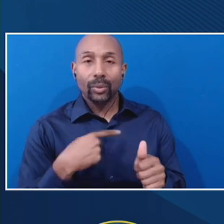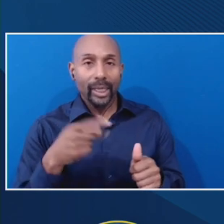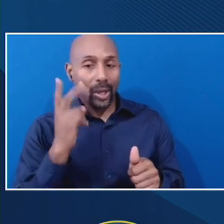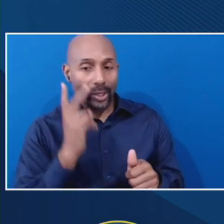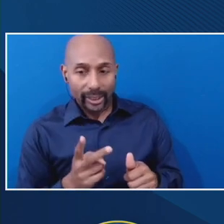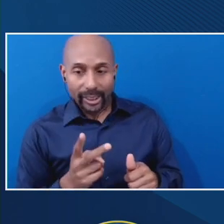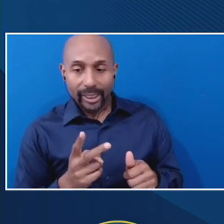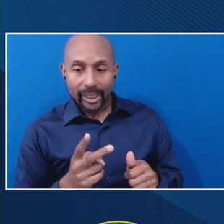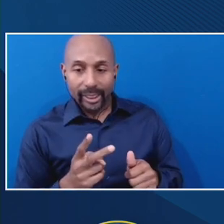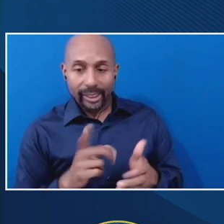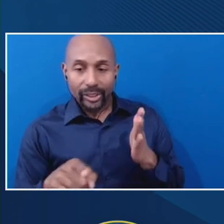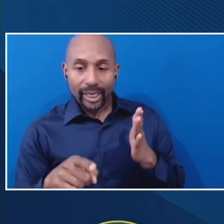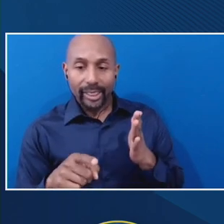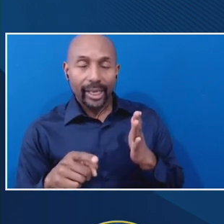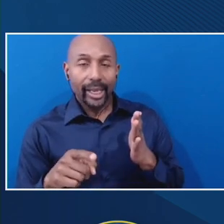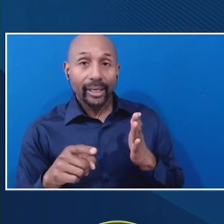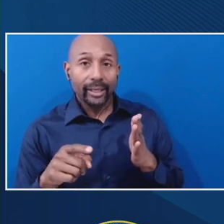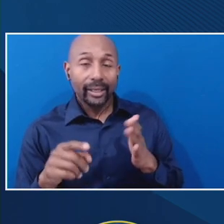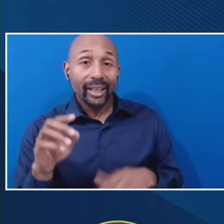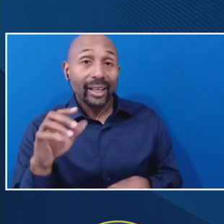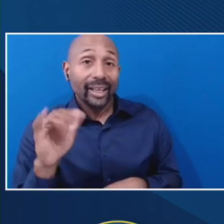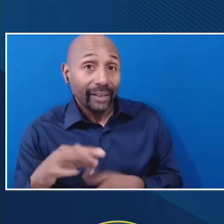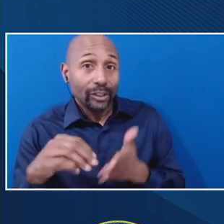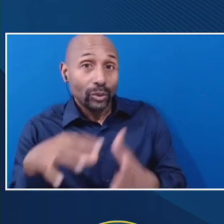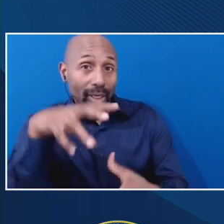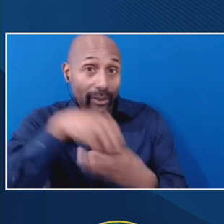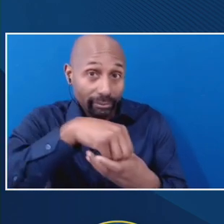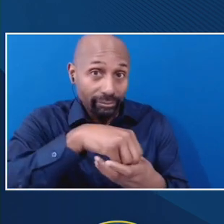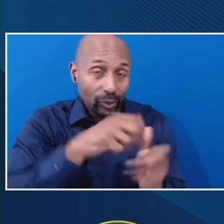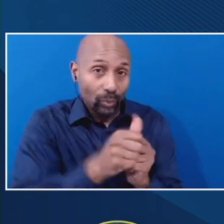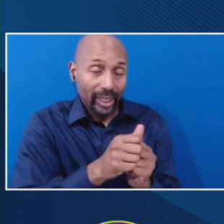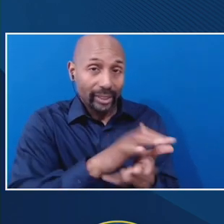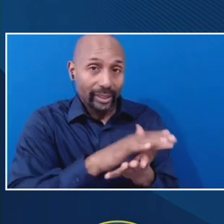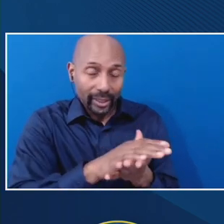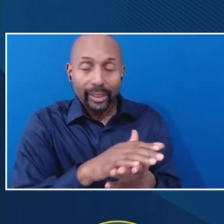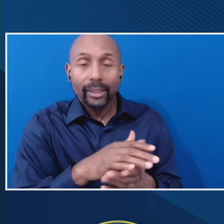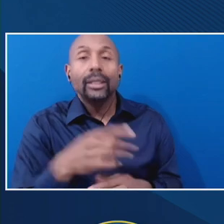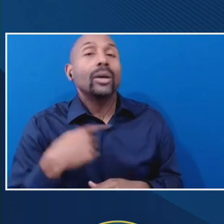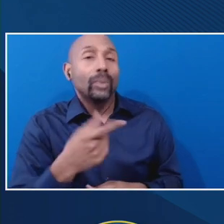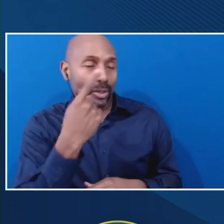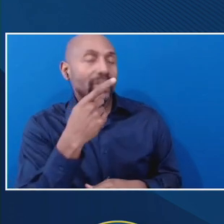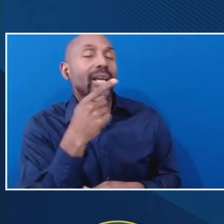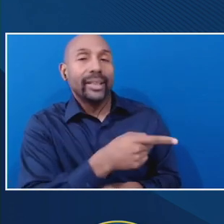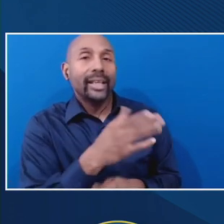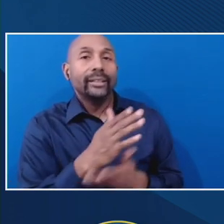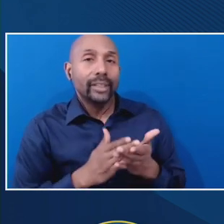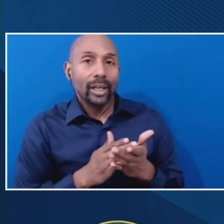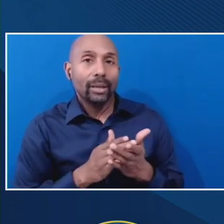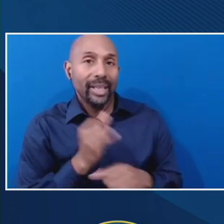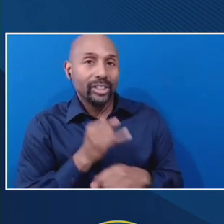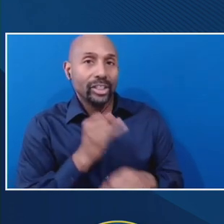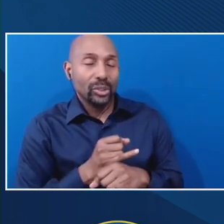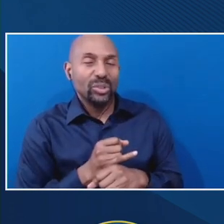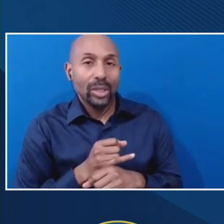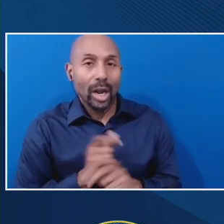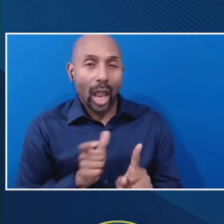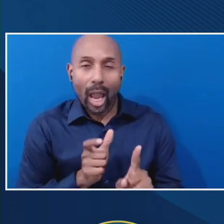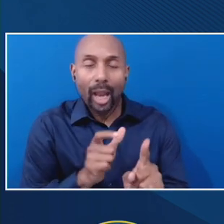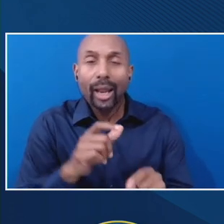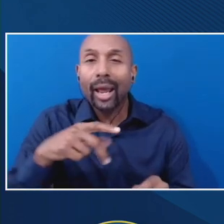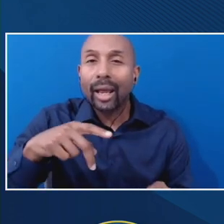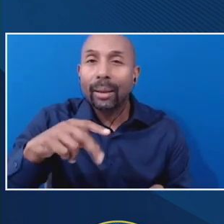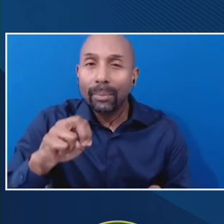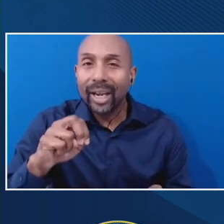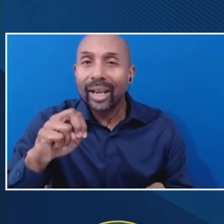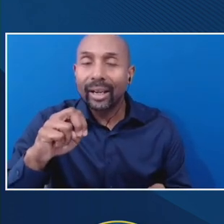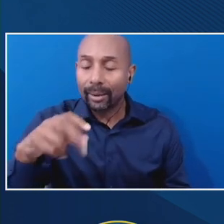predatory schools, you know, forcing students to get back on, and it is something the department is looking at. So I just wanted to make